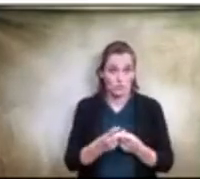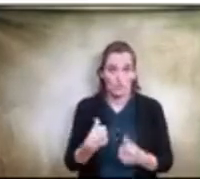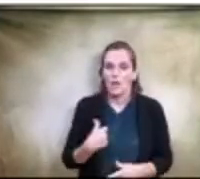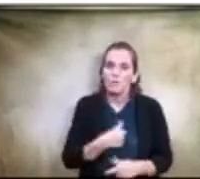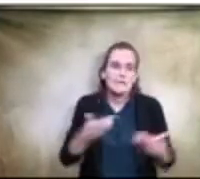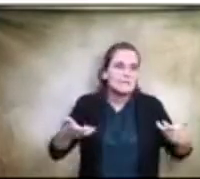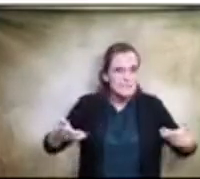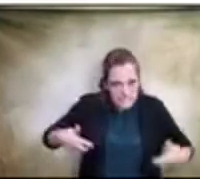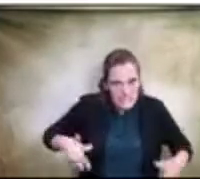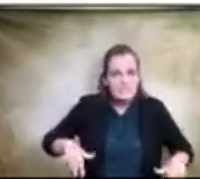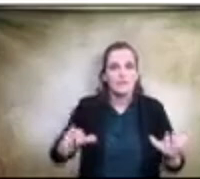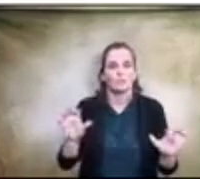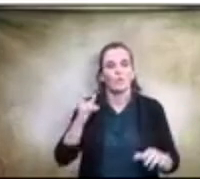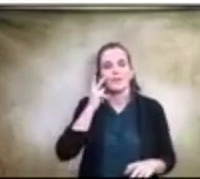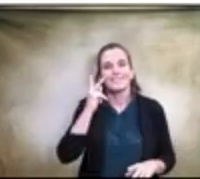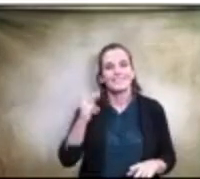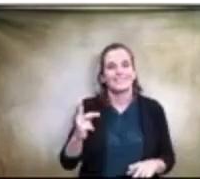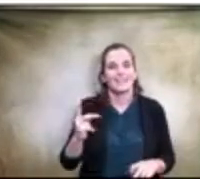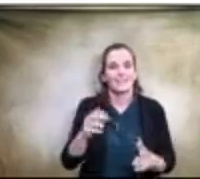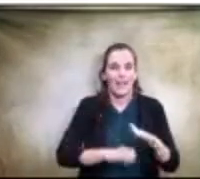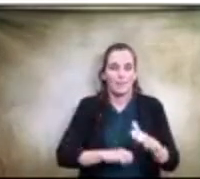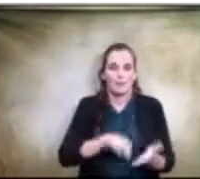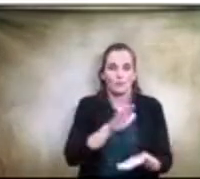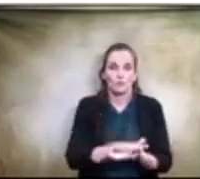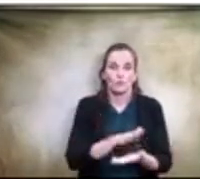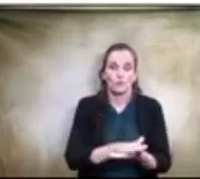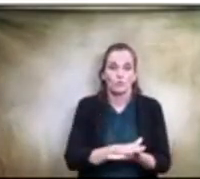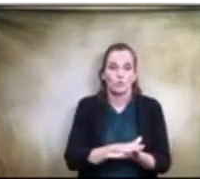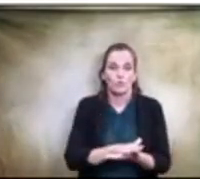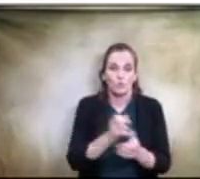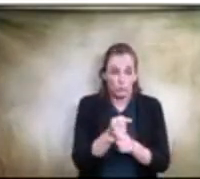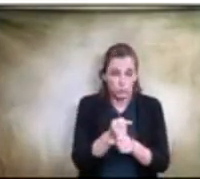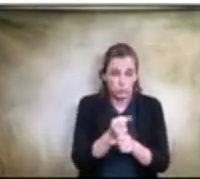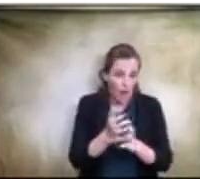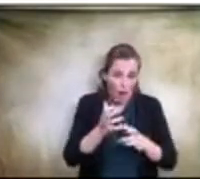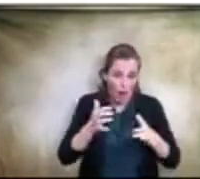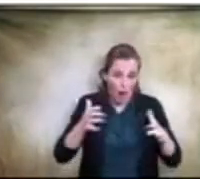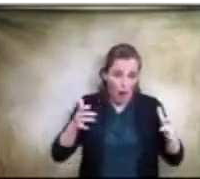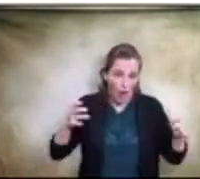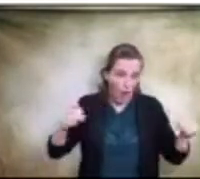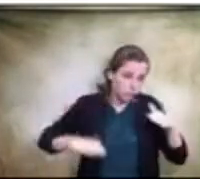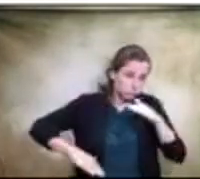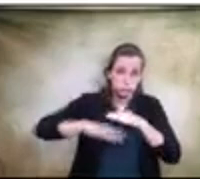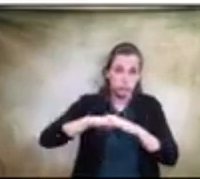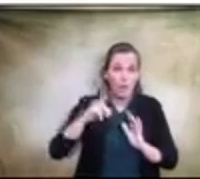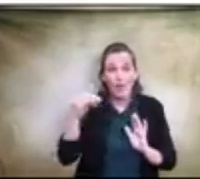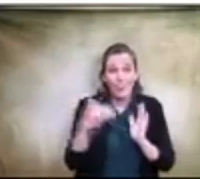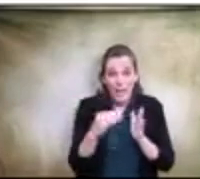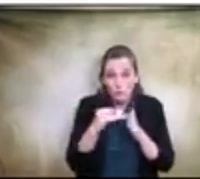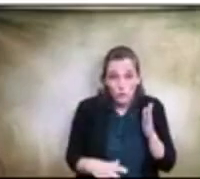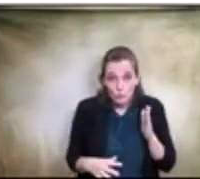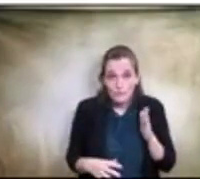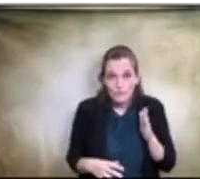our elementary schools to get to the level or capacity of a thousand students, a thousand scholars. We